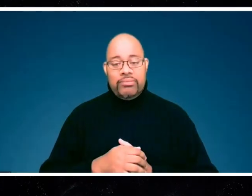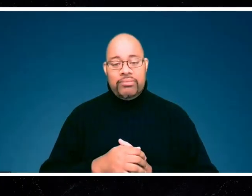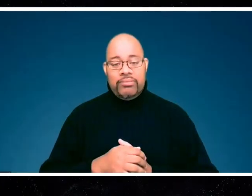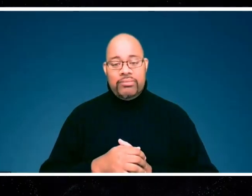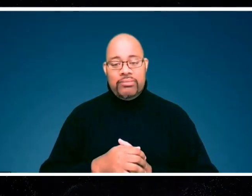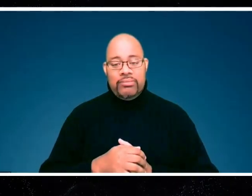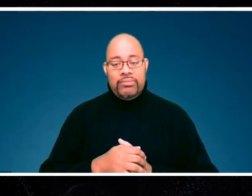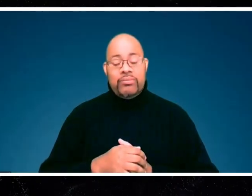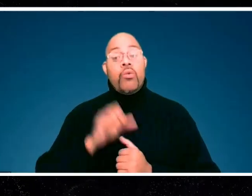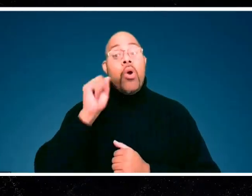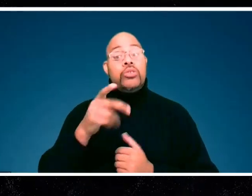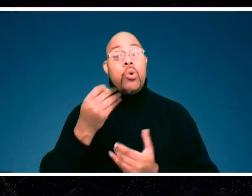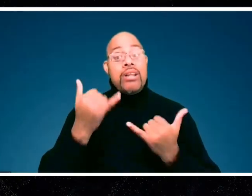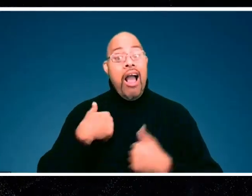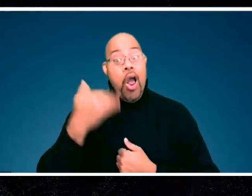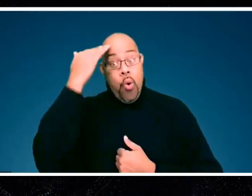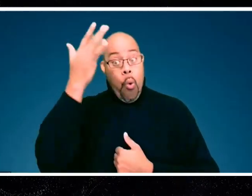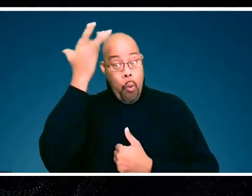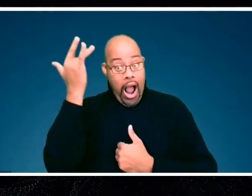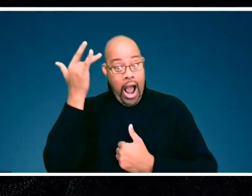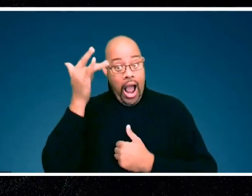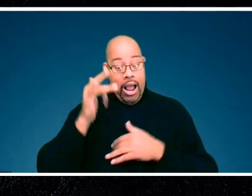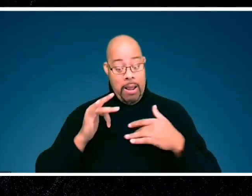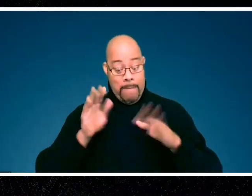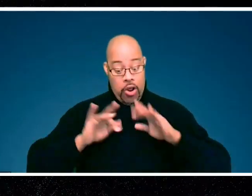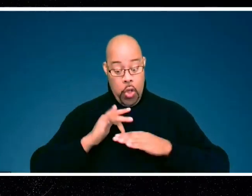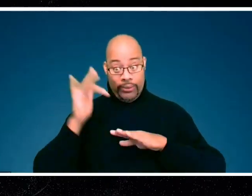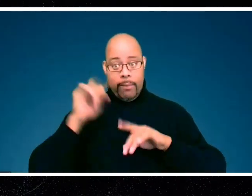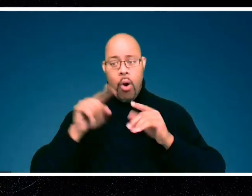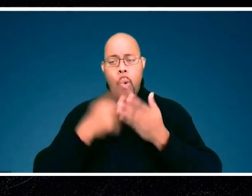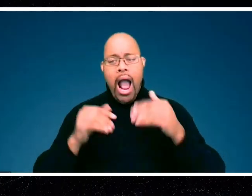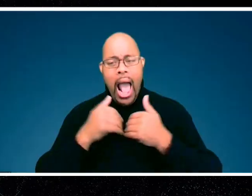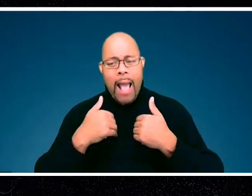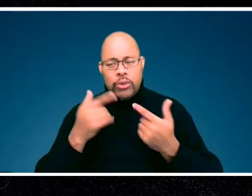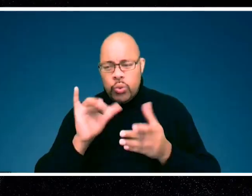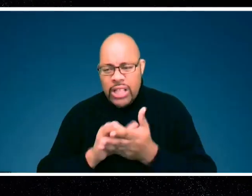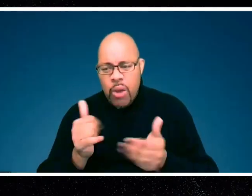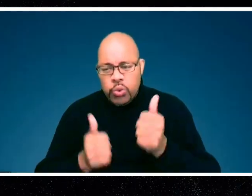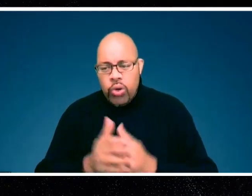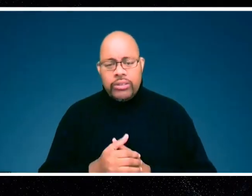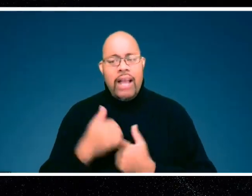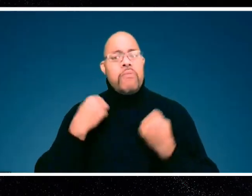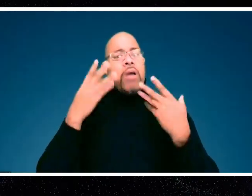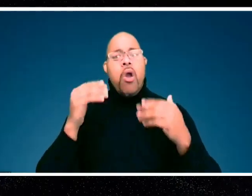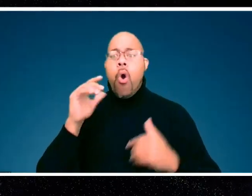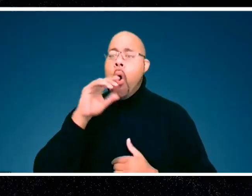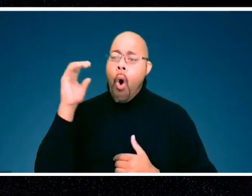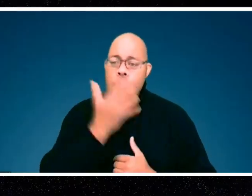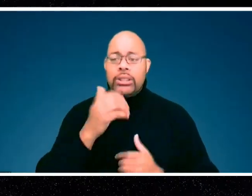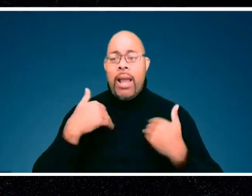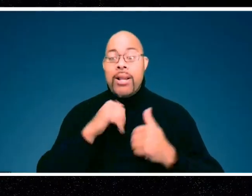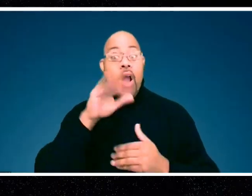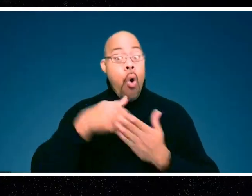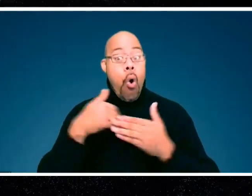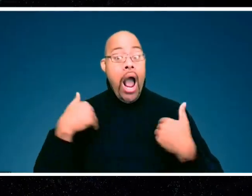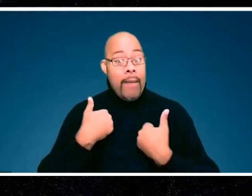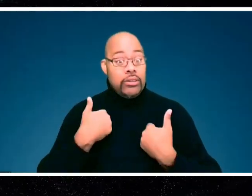All right. So now I know why they bioluminesce, but what animals do it? There are so many awesome options and they're not all animals.